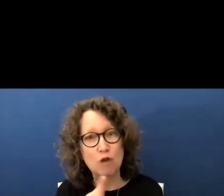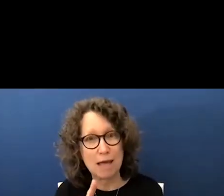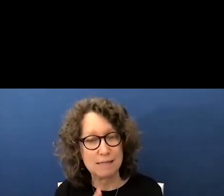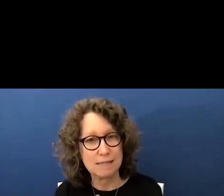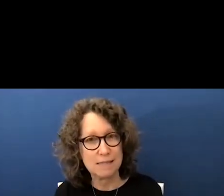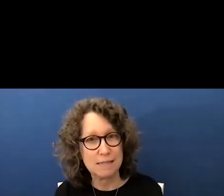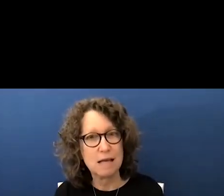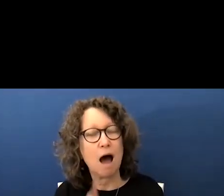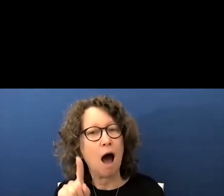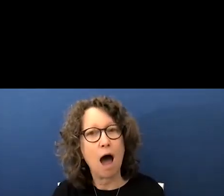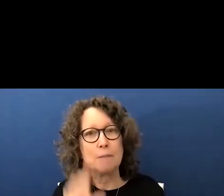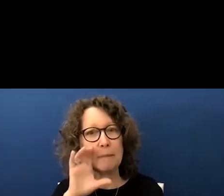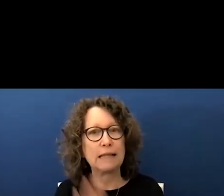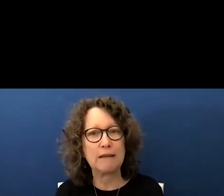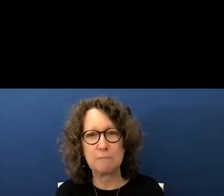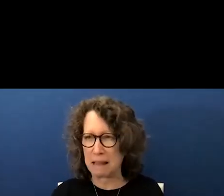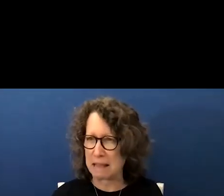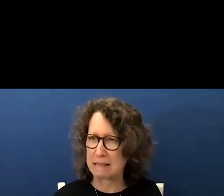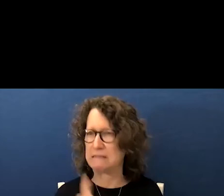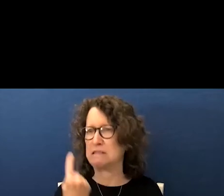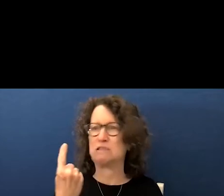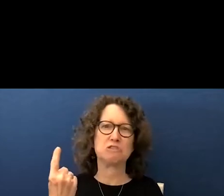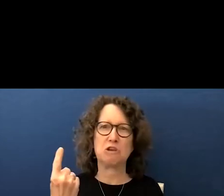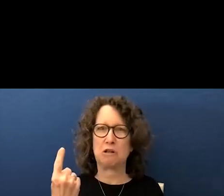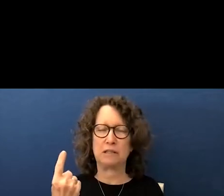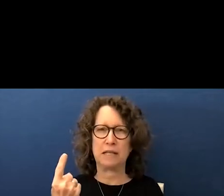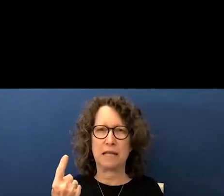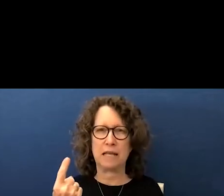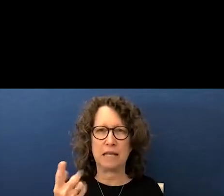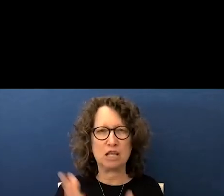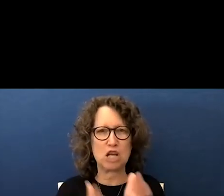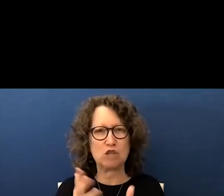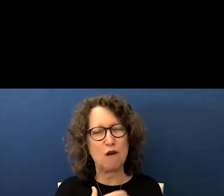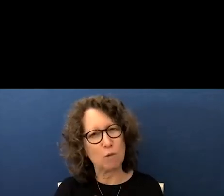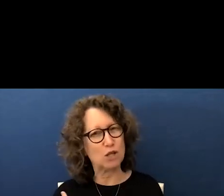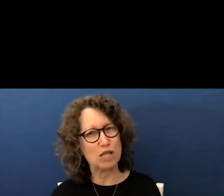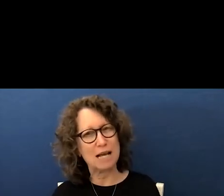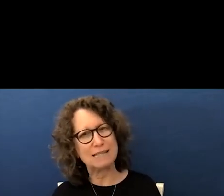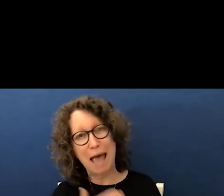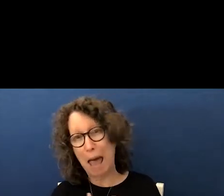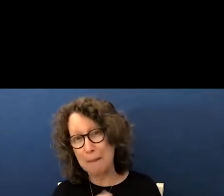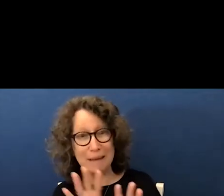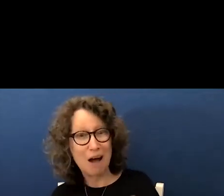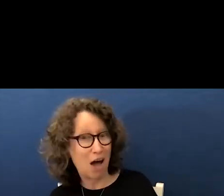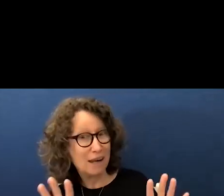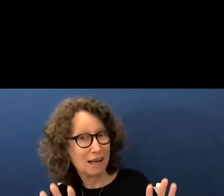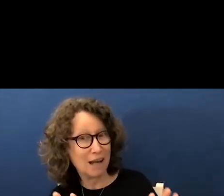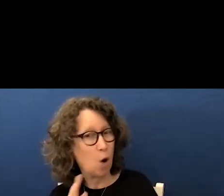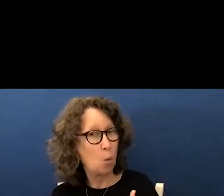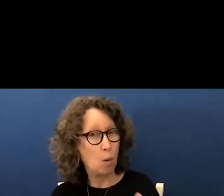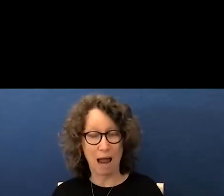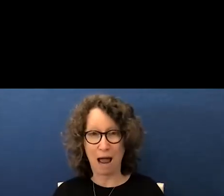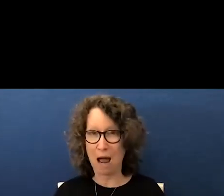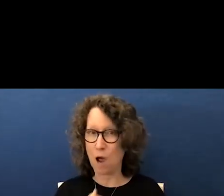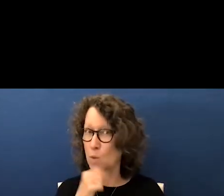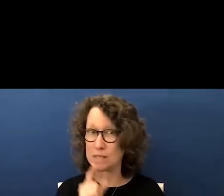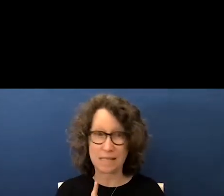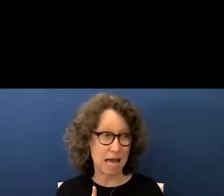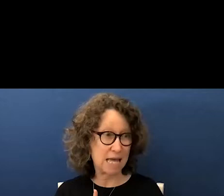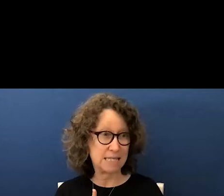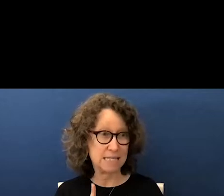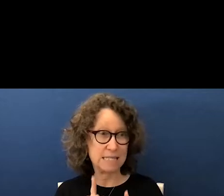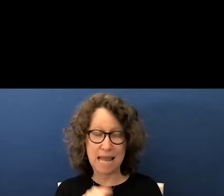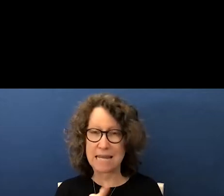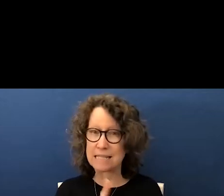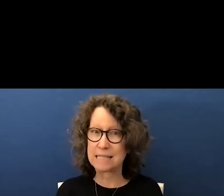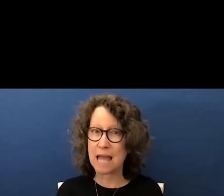the unbelievably insulting uh gesture of wishing us a happy hanukkah when i certainly was in attendance at